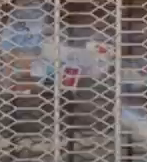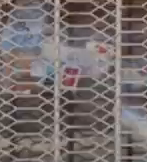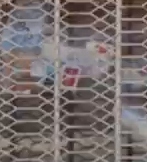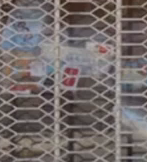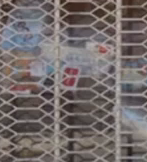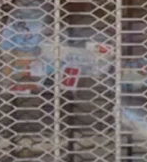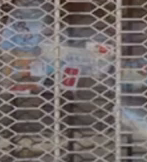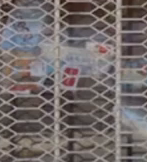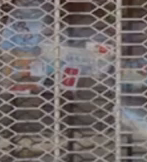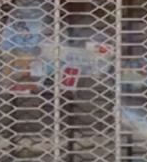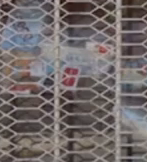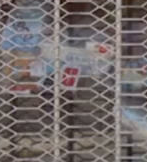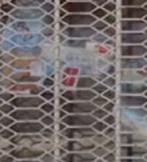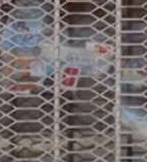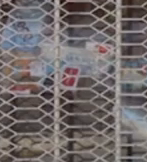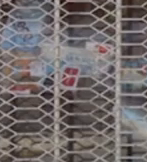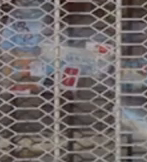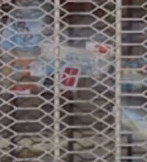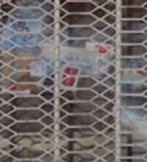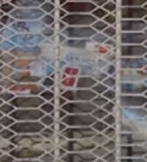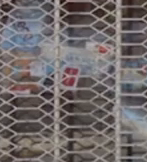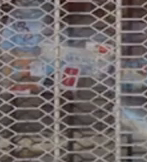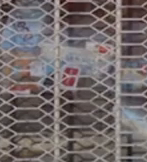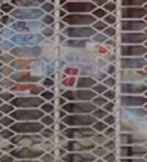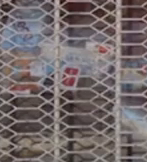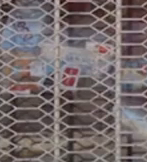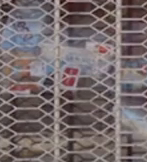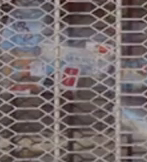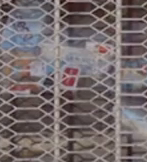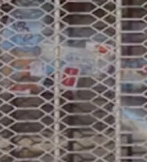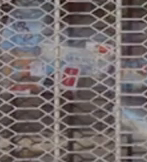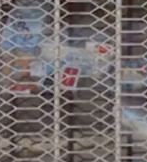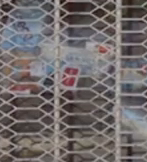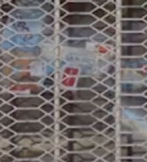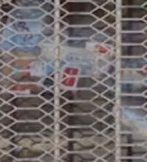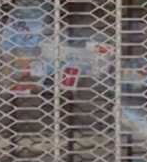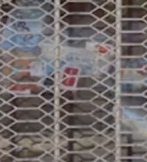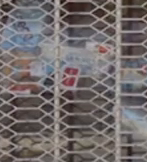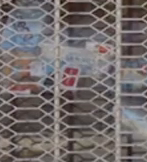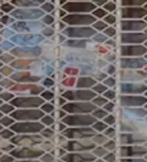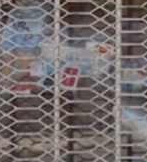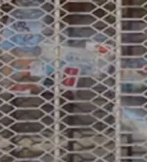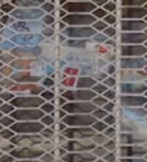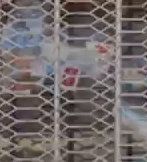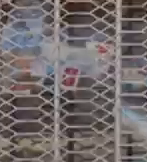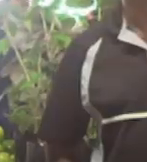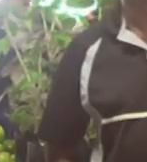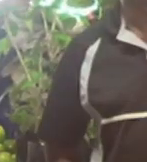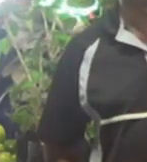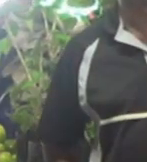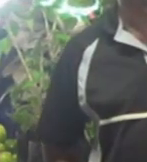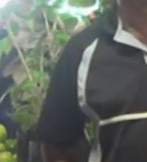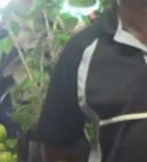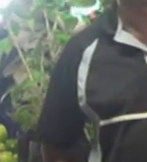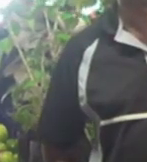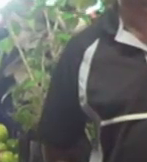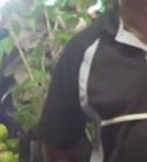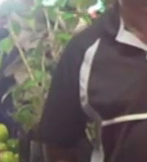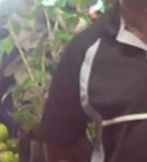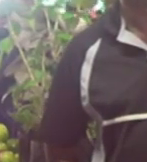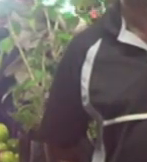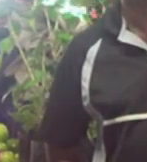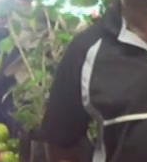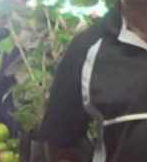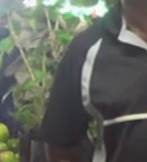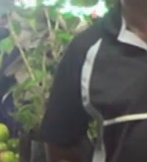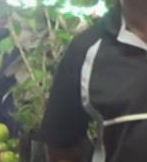The The name is Shibu. I live in Tava Town. And I love listening to Mirchi FM. Mirchi FM, it's hot. My name is Karthik Avdjastan.